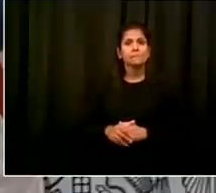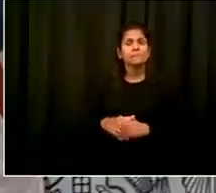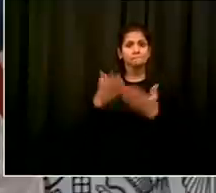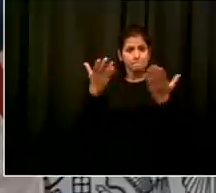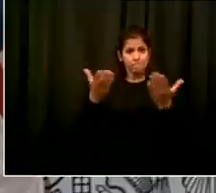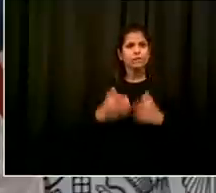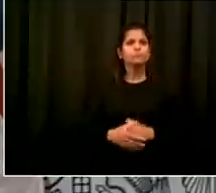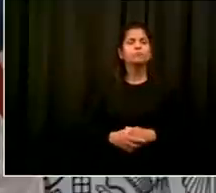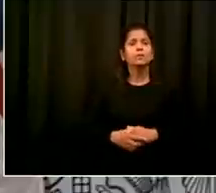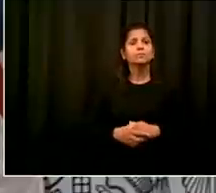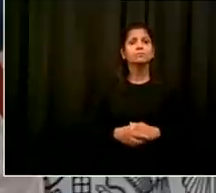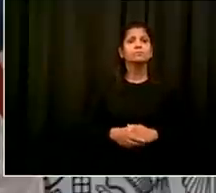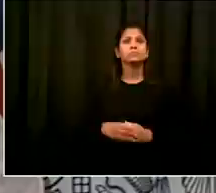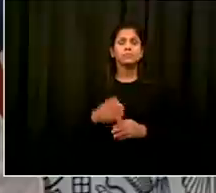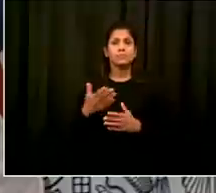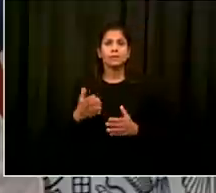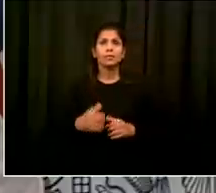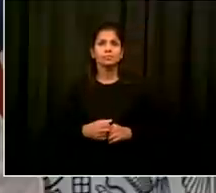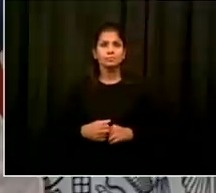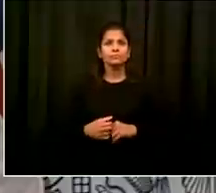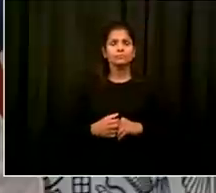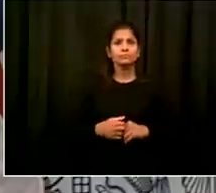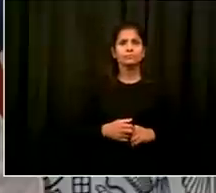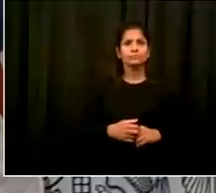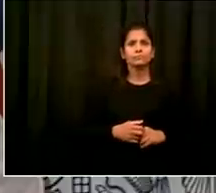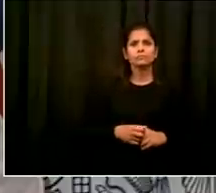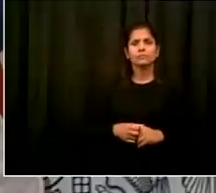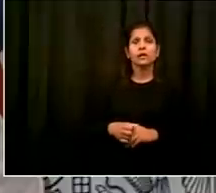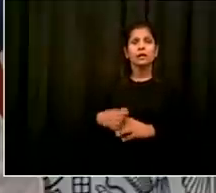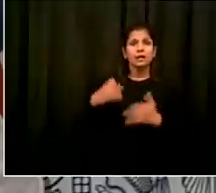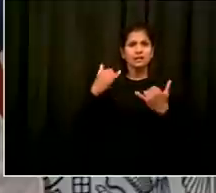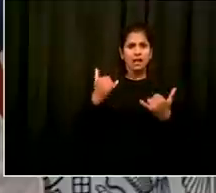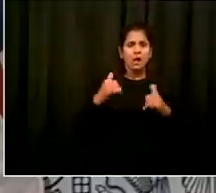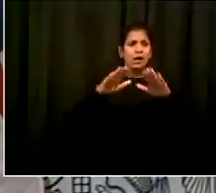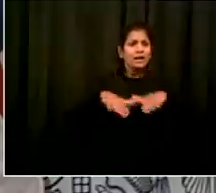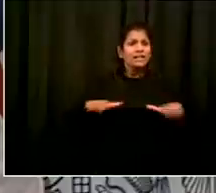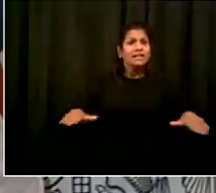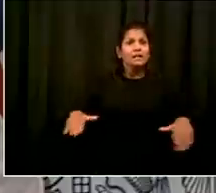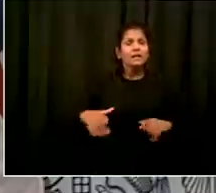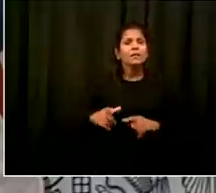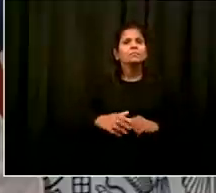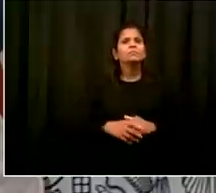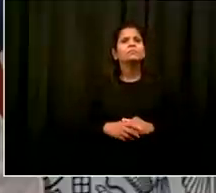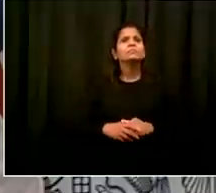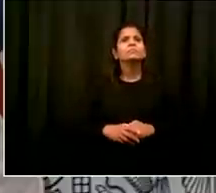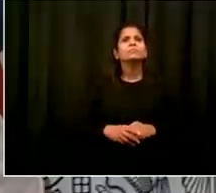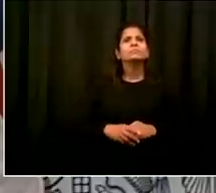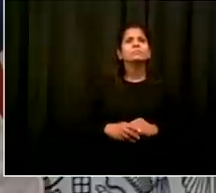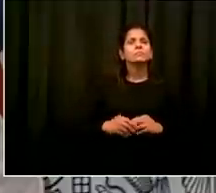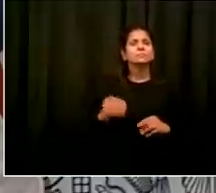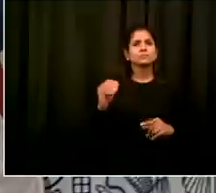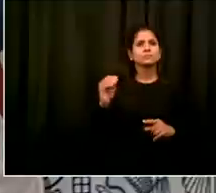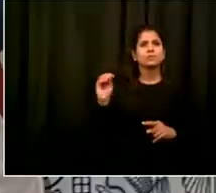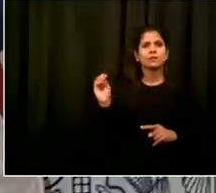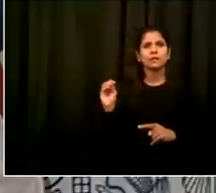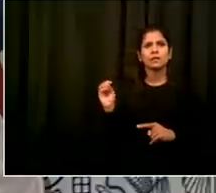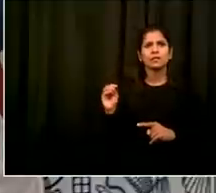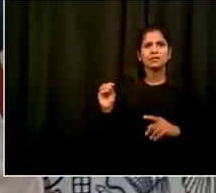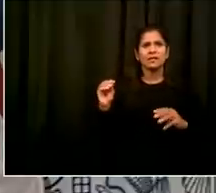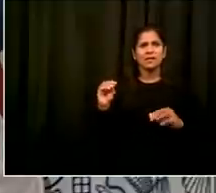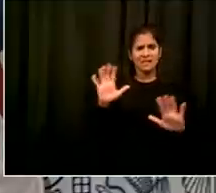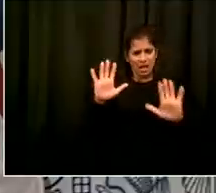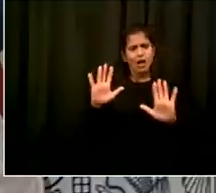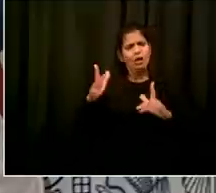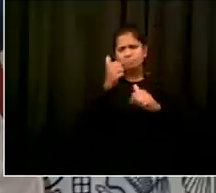an amazing job with the mask there was a lot of concern that young kids wouldn't wear a mask I was so struck yesterday in Elmhurst every